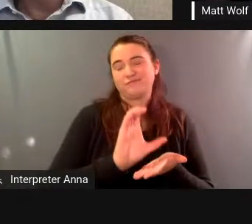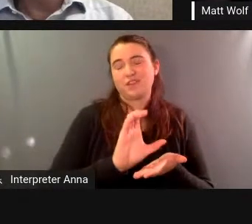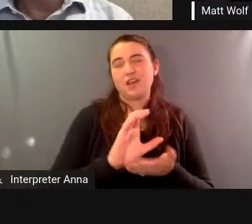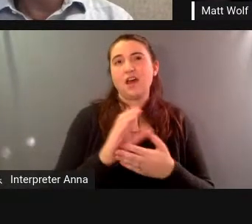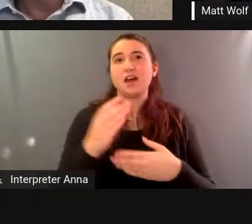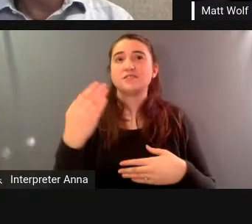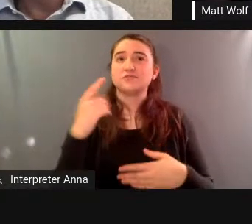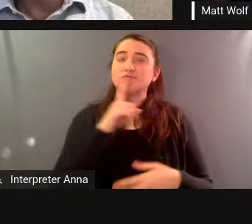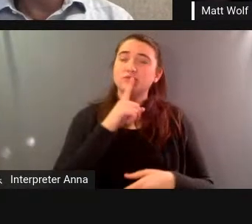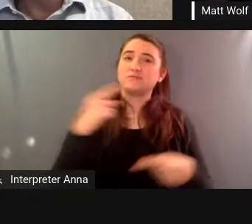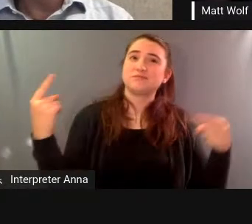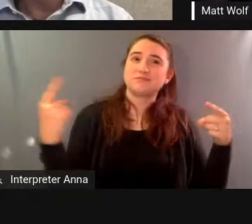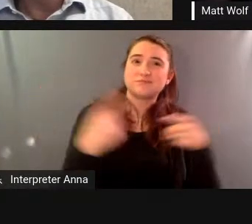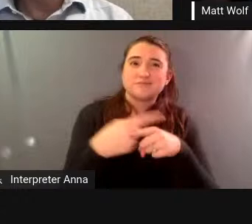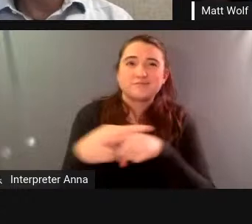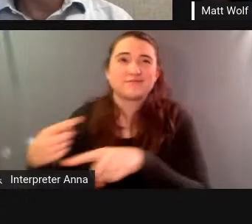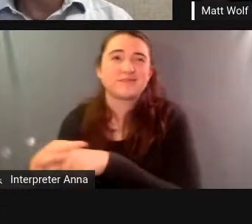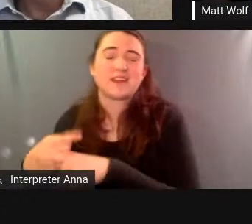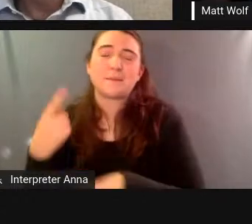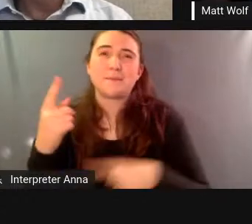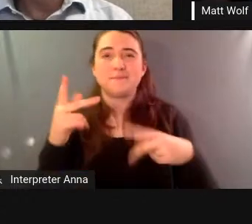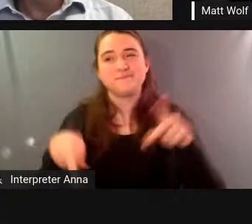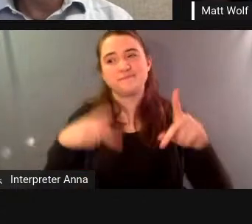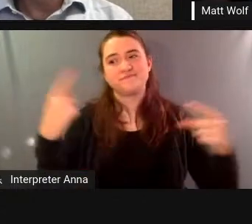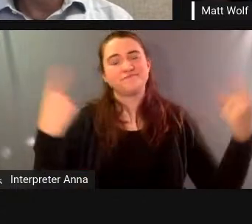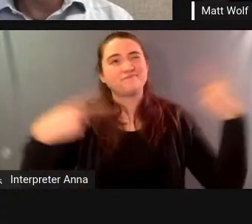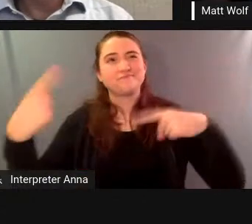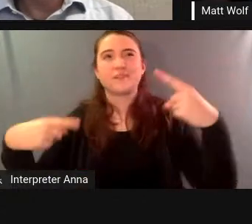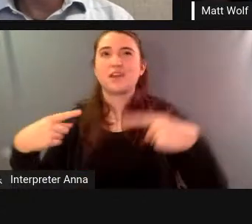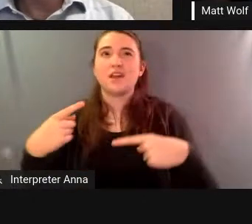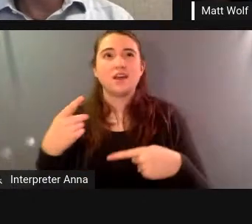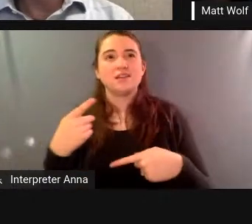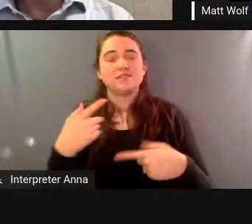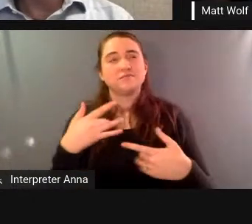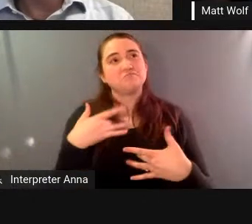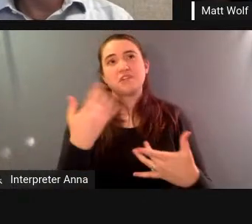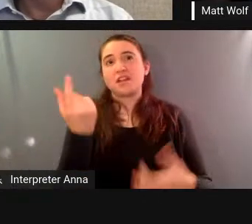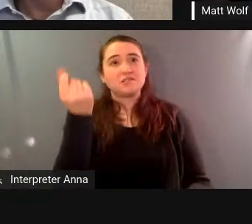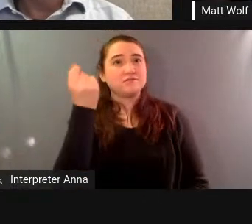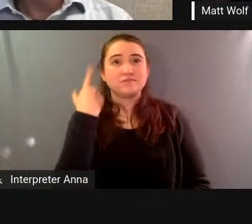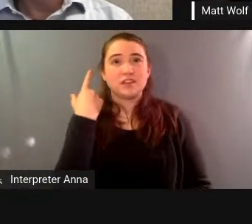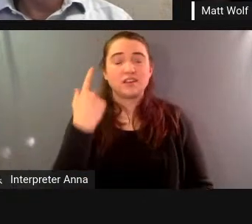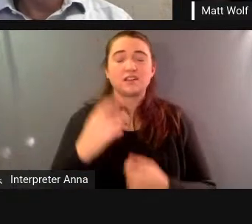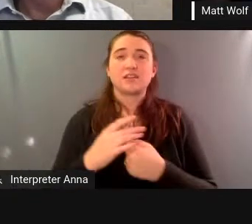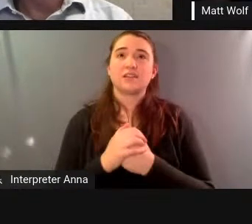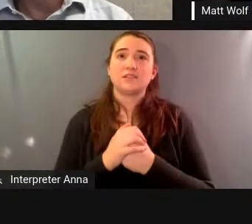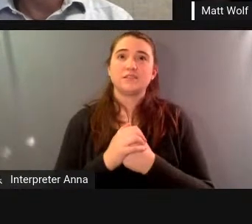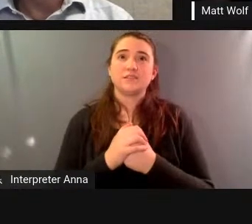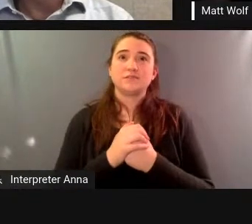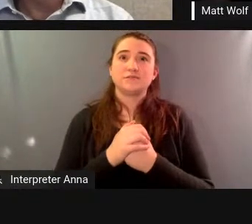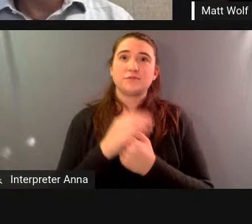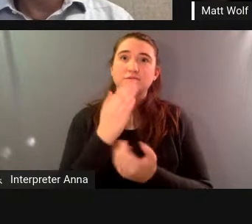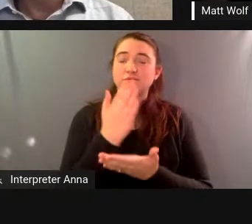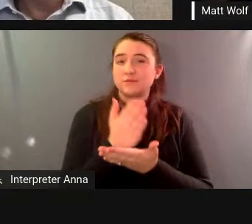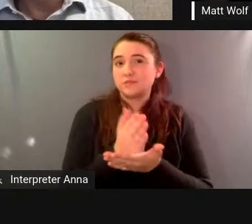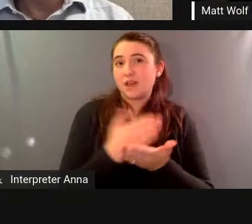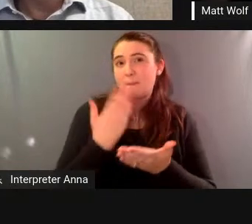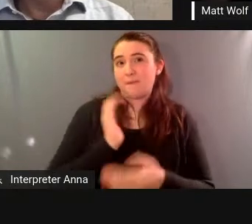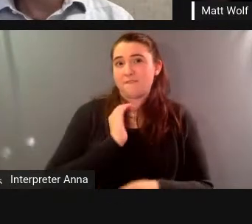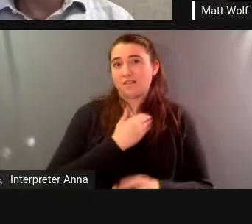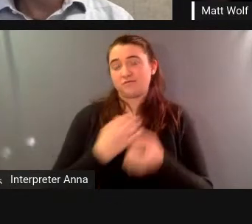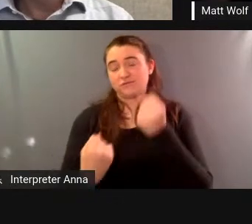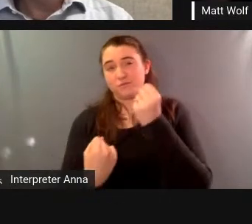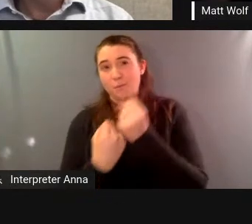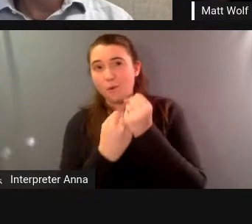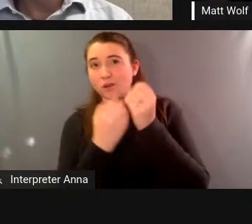reductionist scientists really don't understand it so some of our champions uh and by the way there's a new book